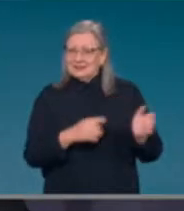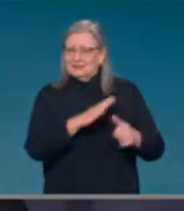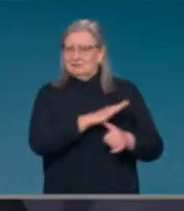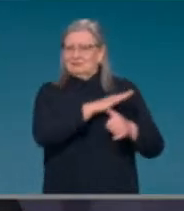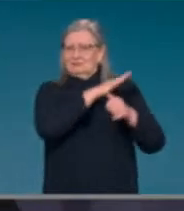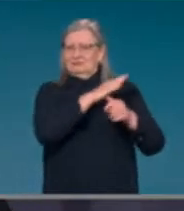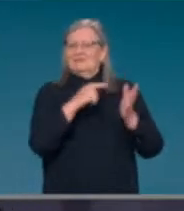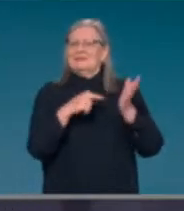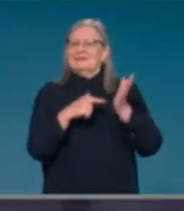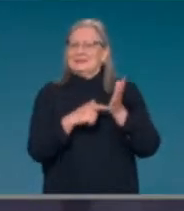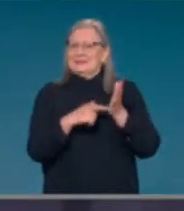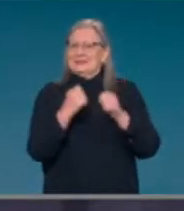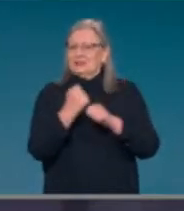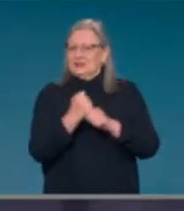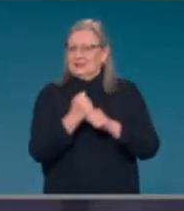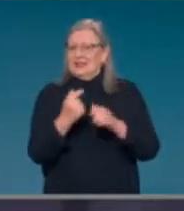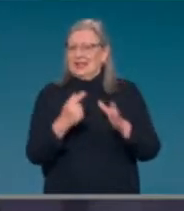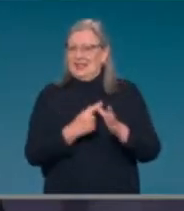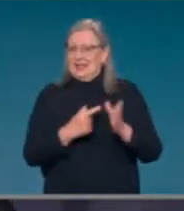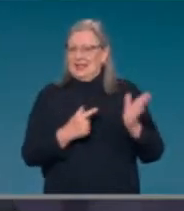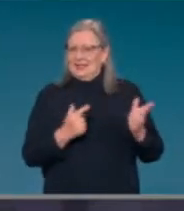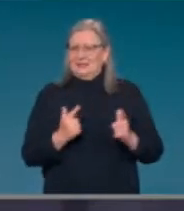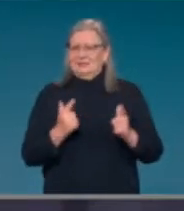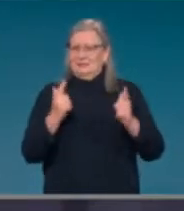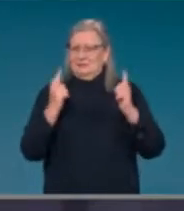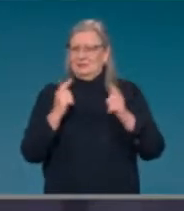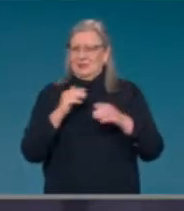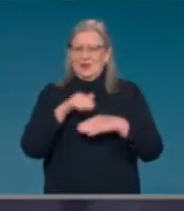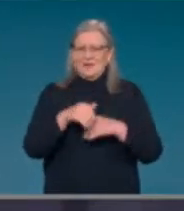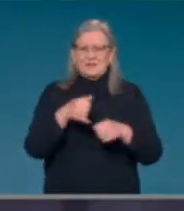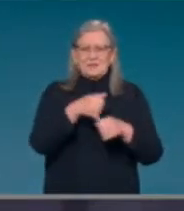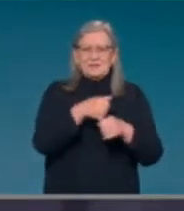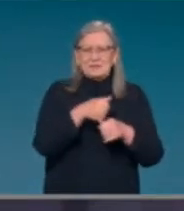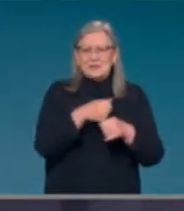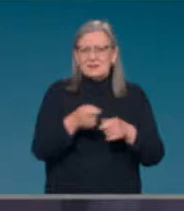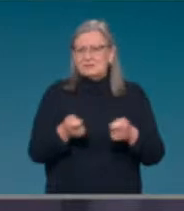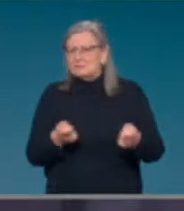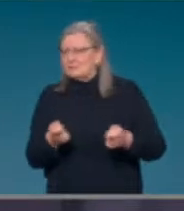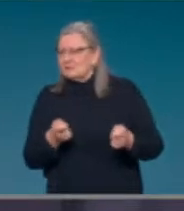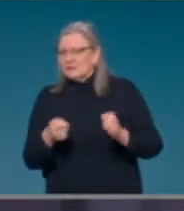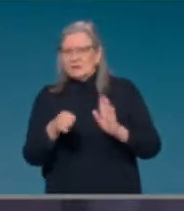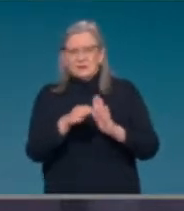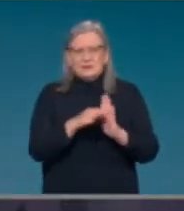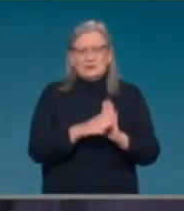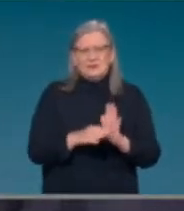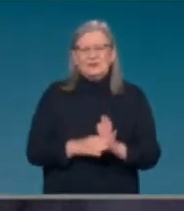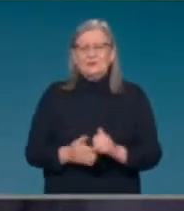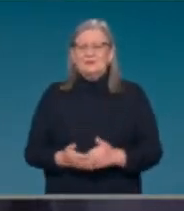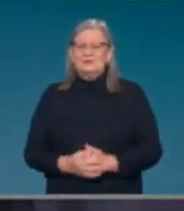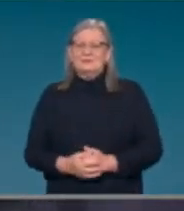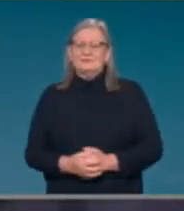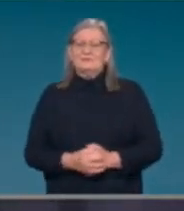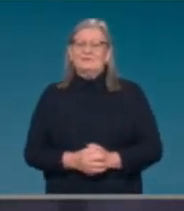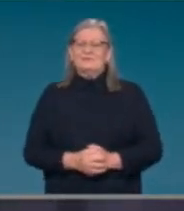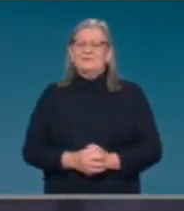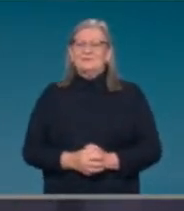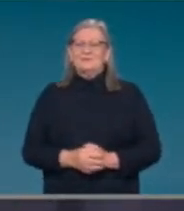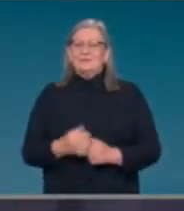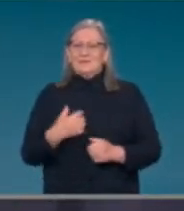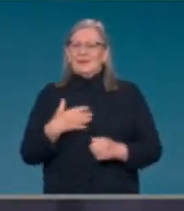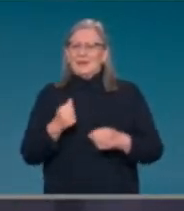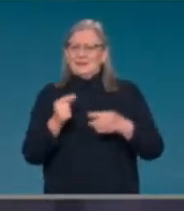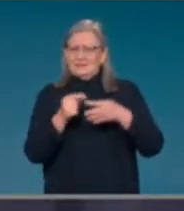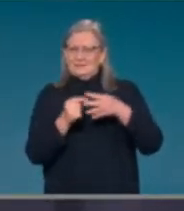National Medicines and Vaccines Regulator. A number of things today. First, the